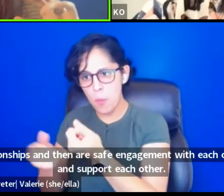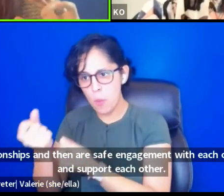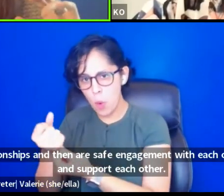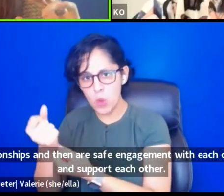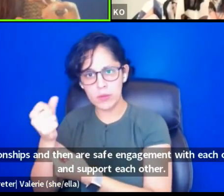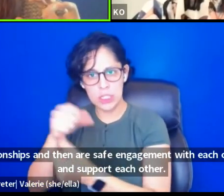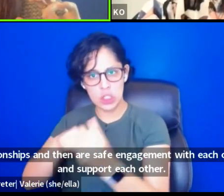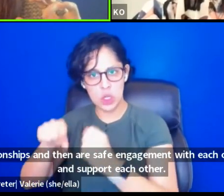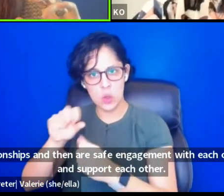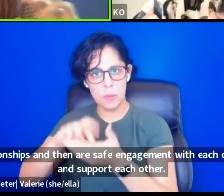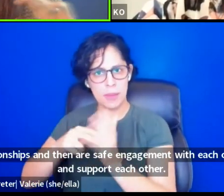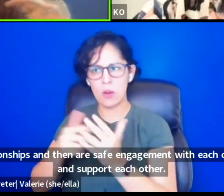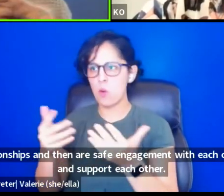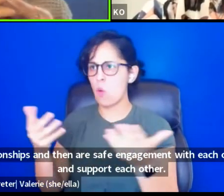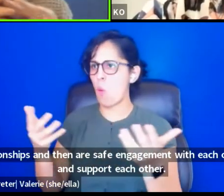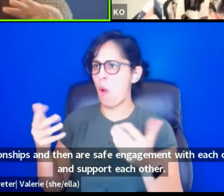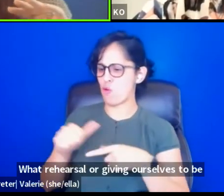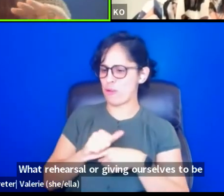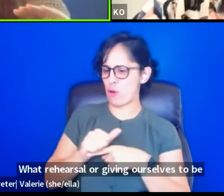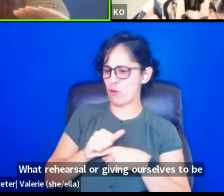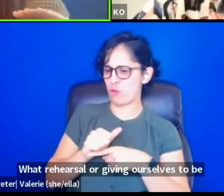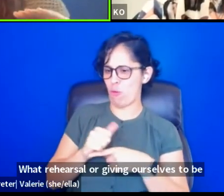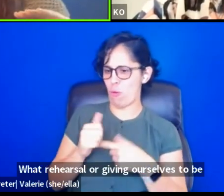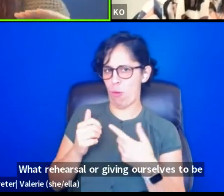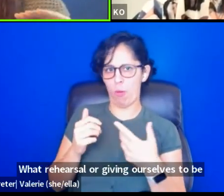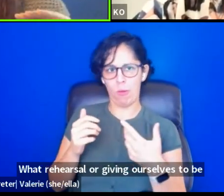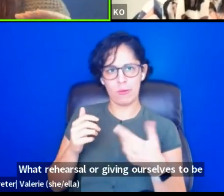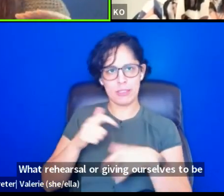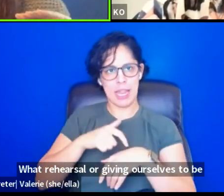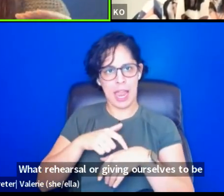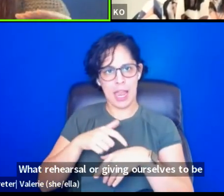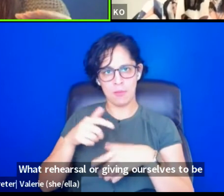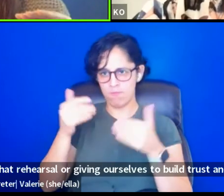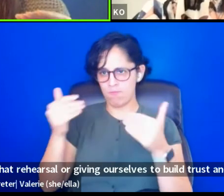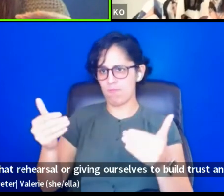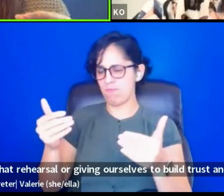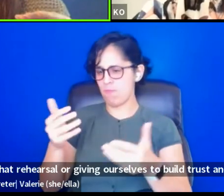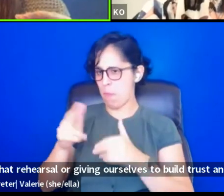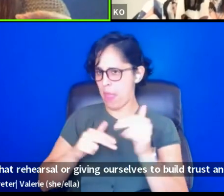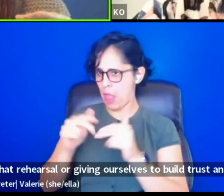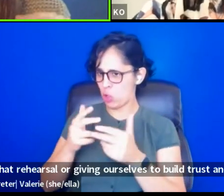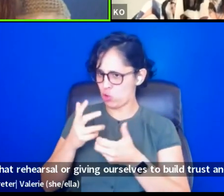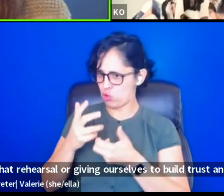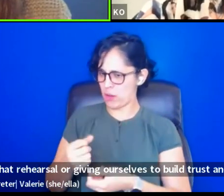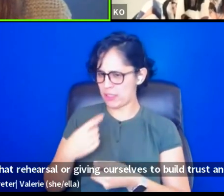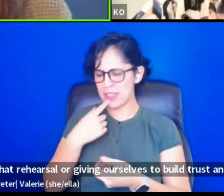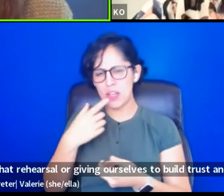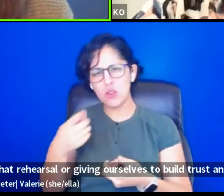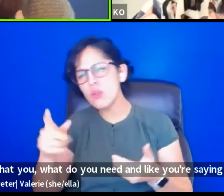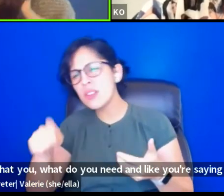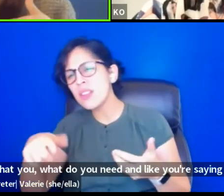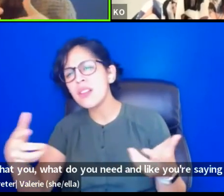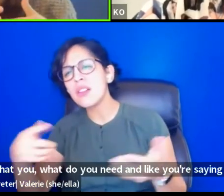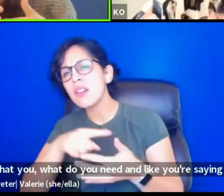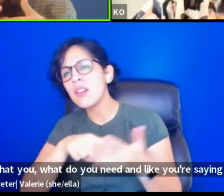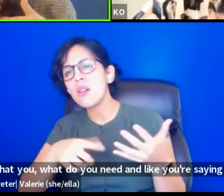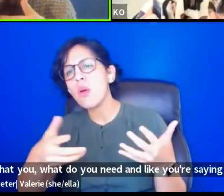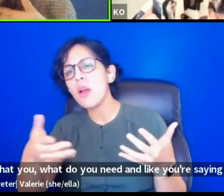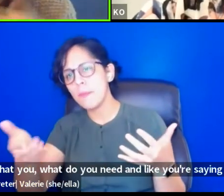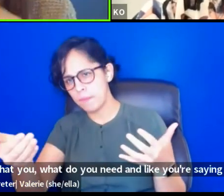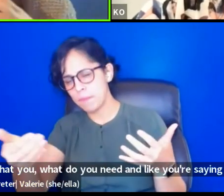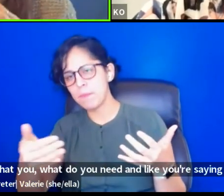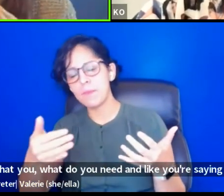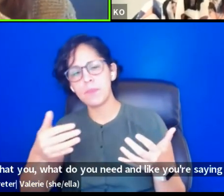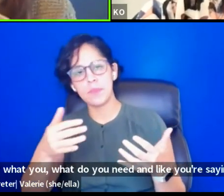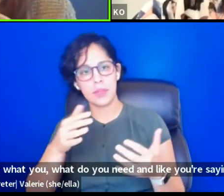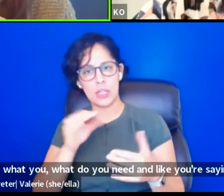we giving ourselves to build trust and say, what do you, what do you need? And like you're saying, even before the